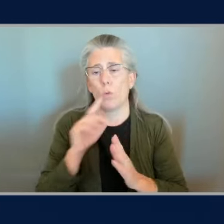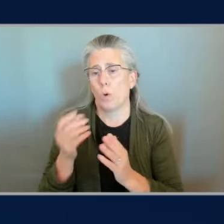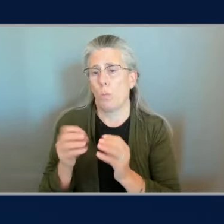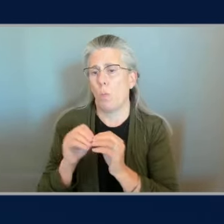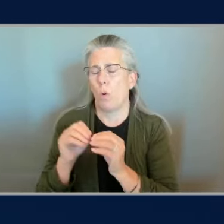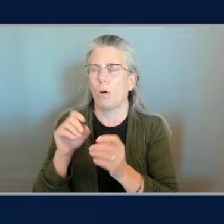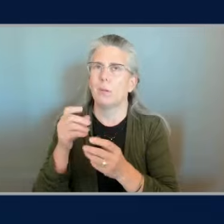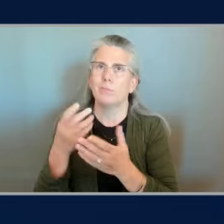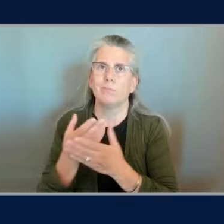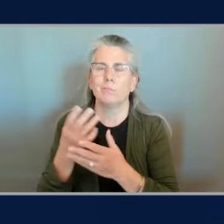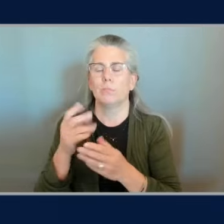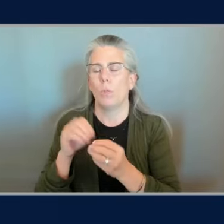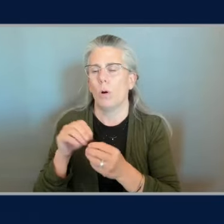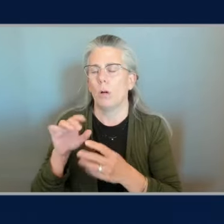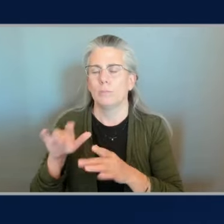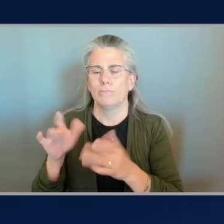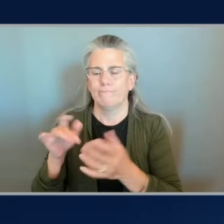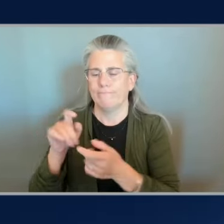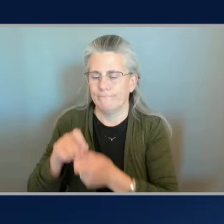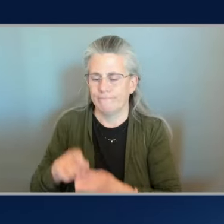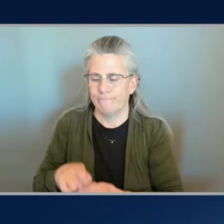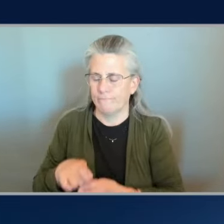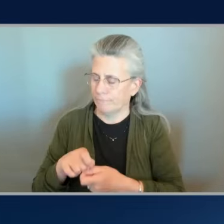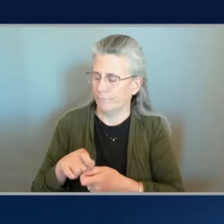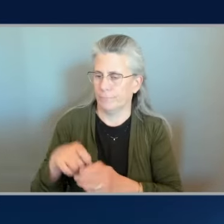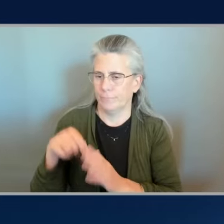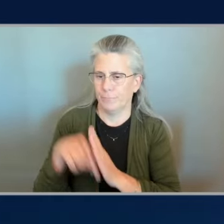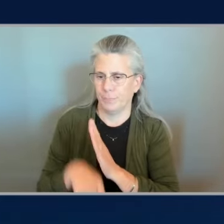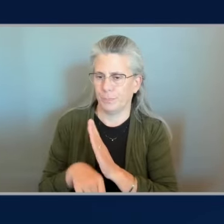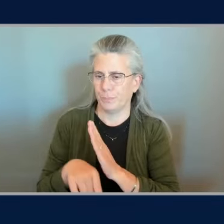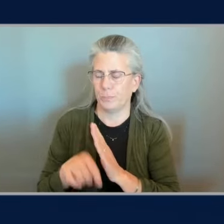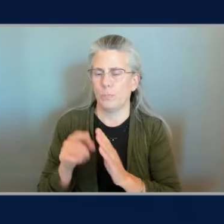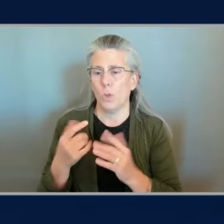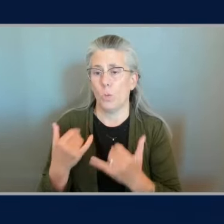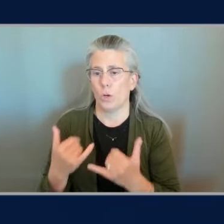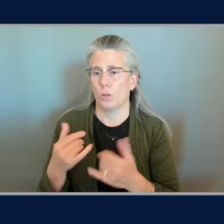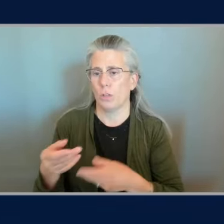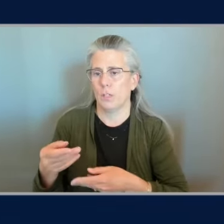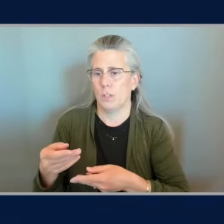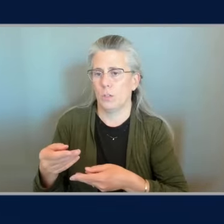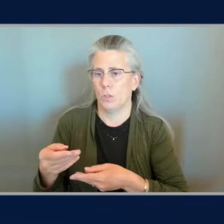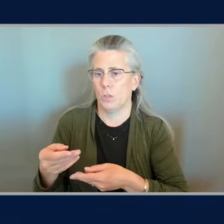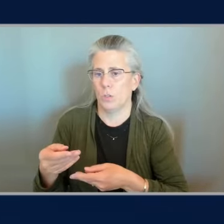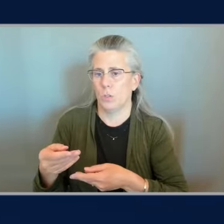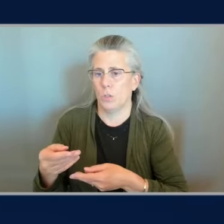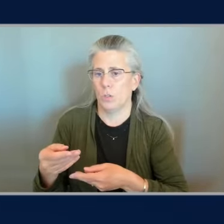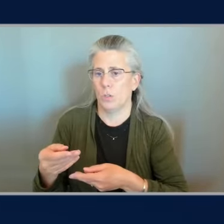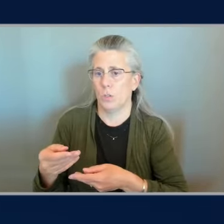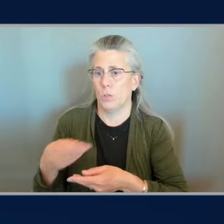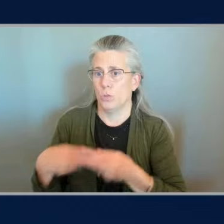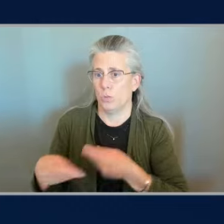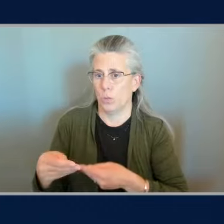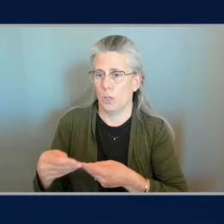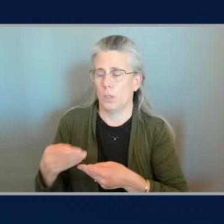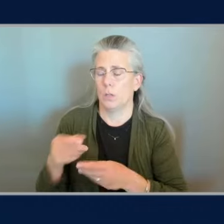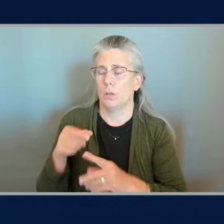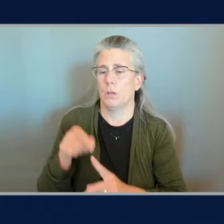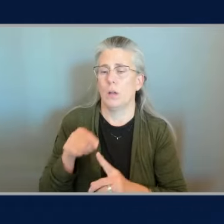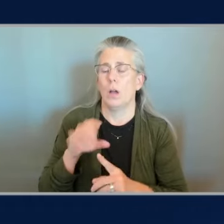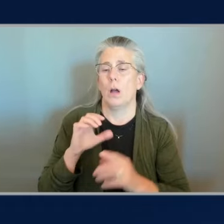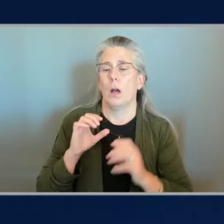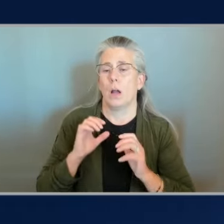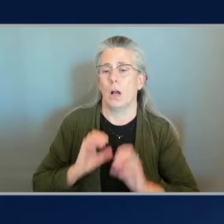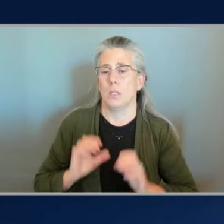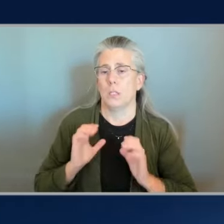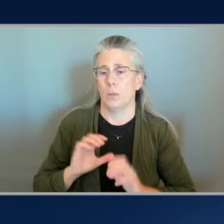extraction that we're doing we're currently um training uh custom embedding models using sage maker and